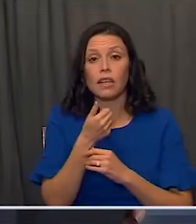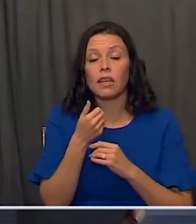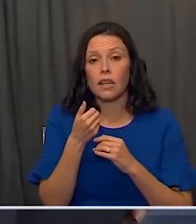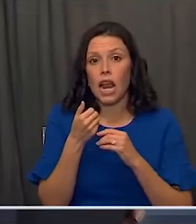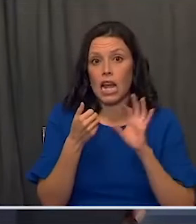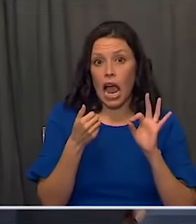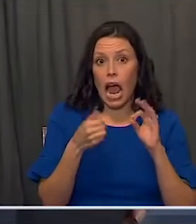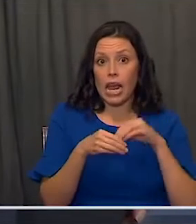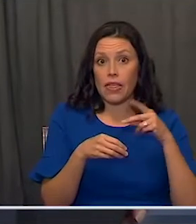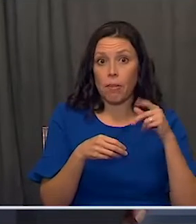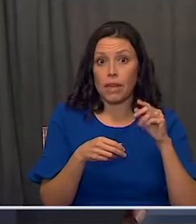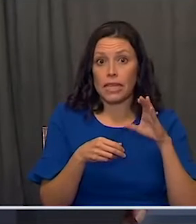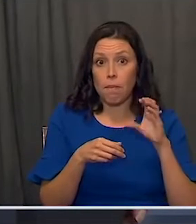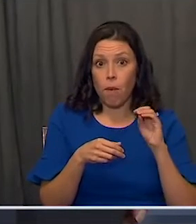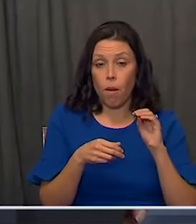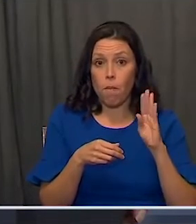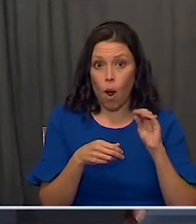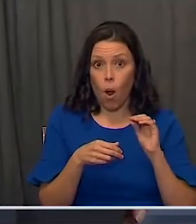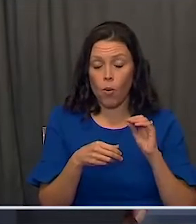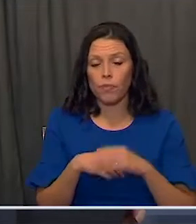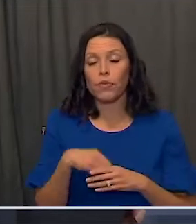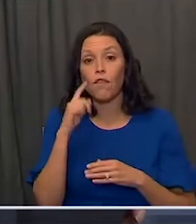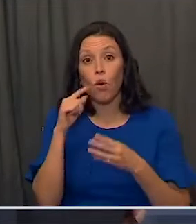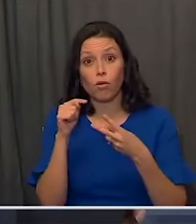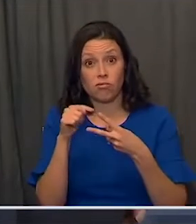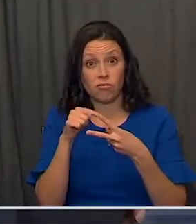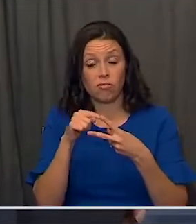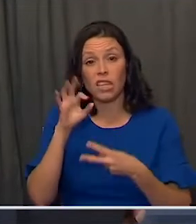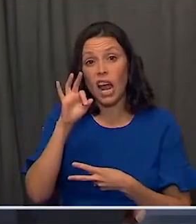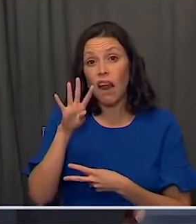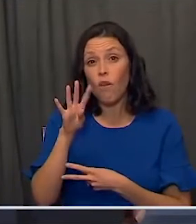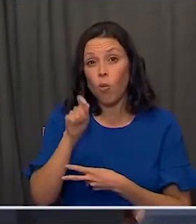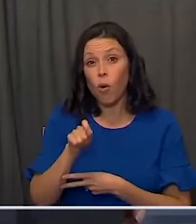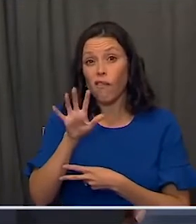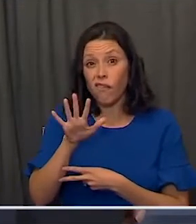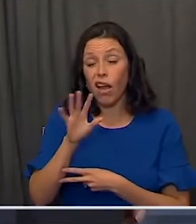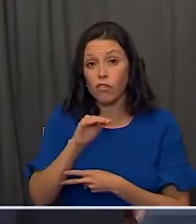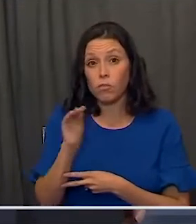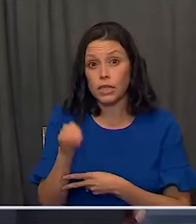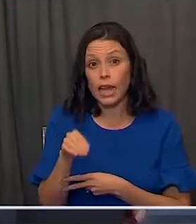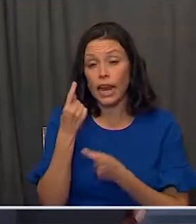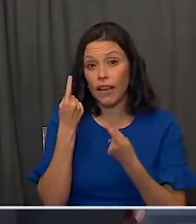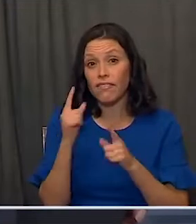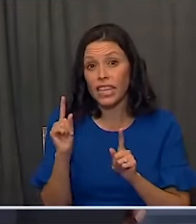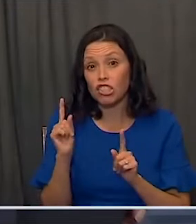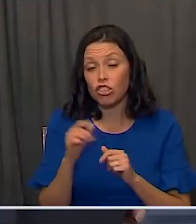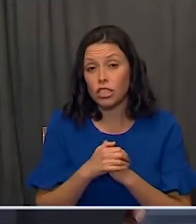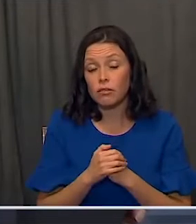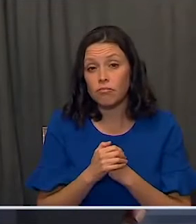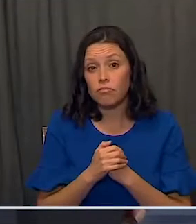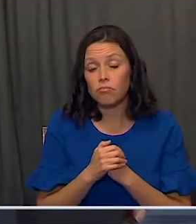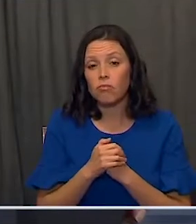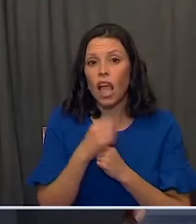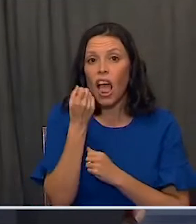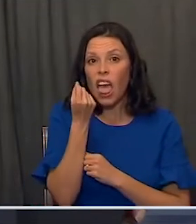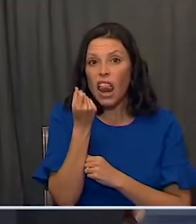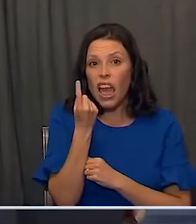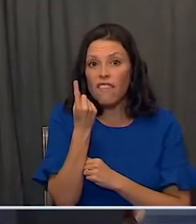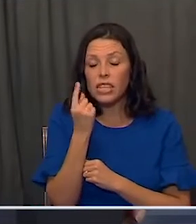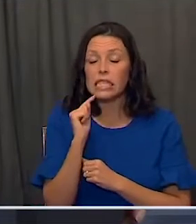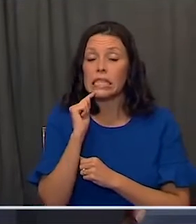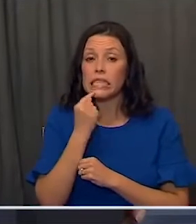For the Moderna trial, it was 94.5 percent efficacious, 11